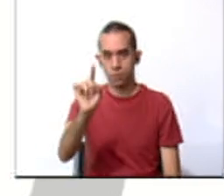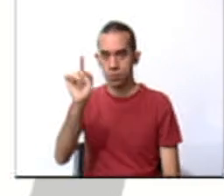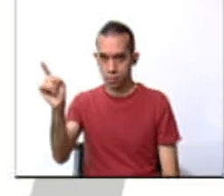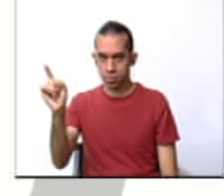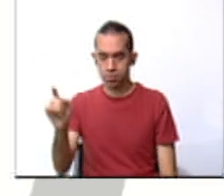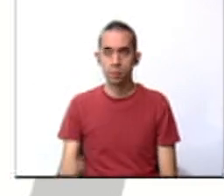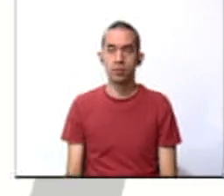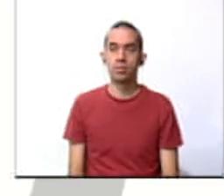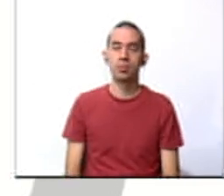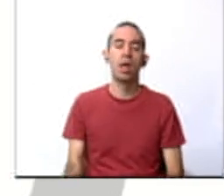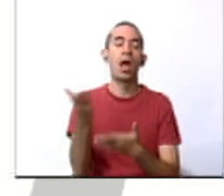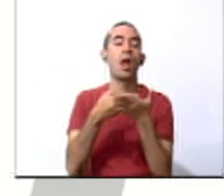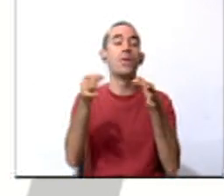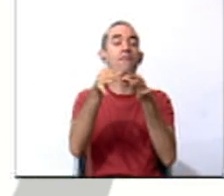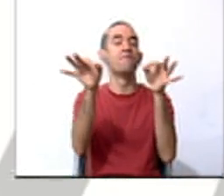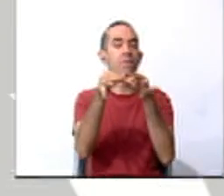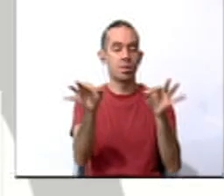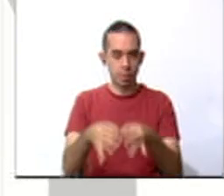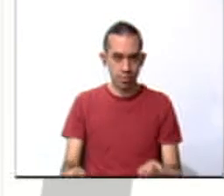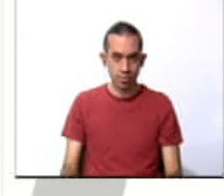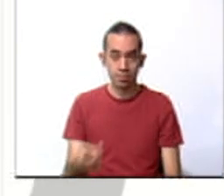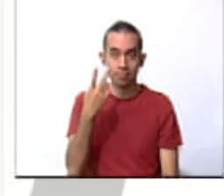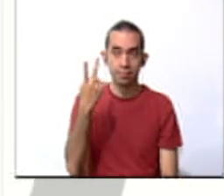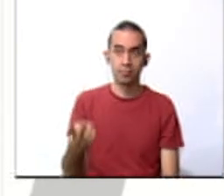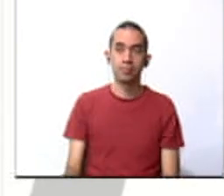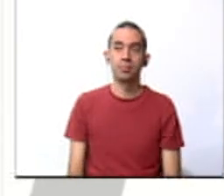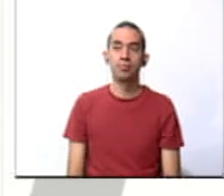Okay, we have some expressions. Let's see.